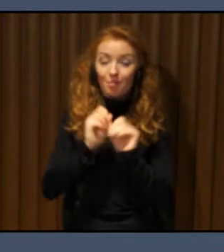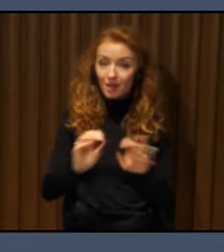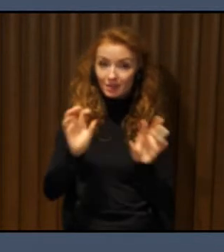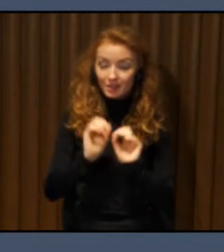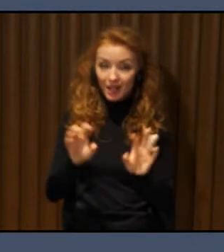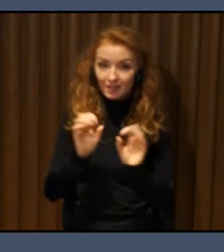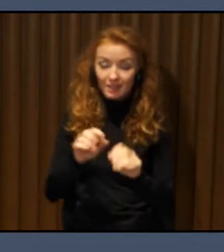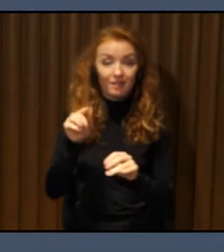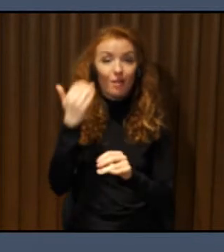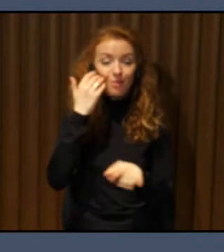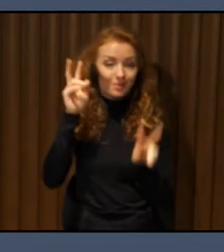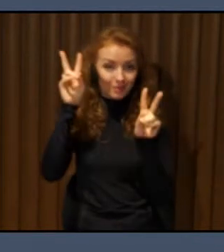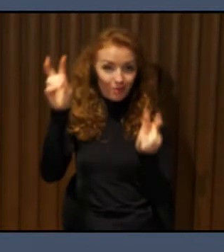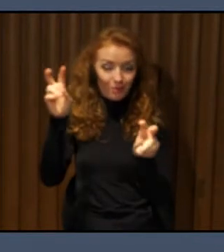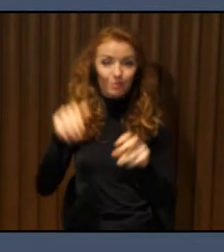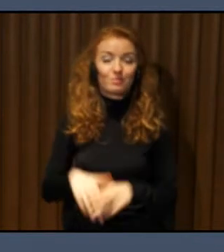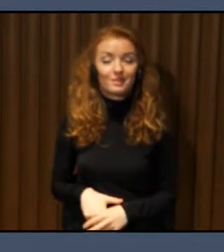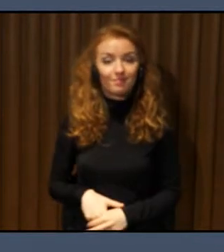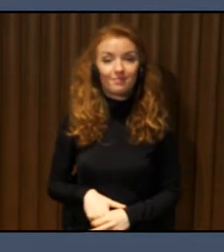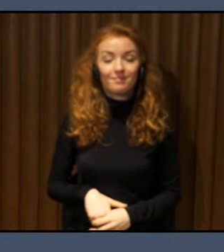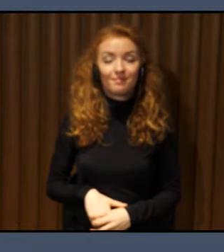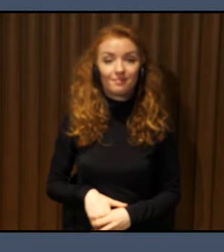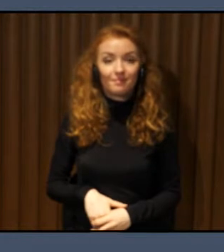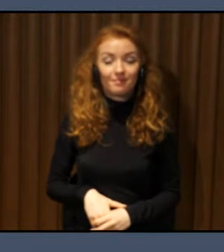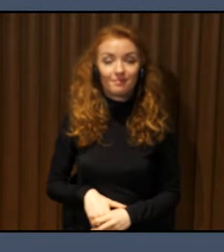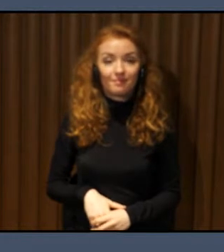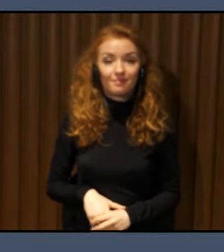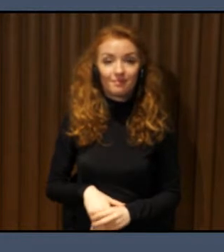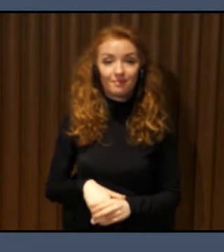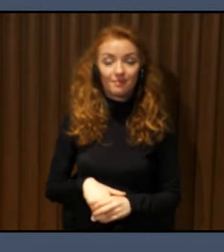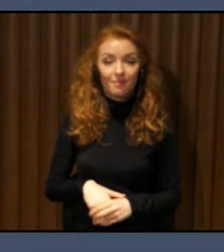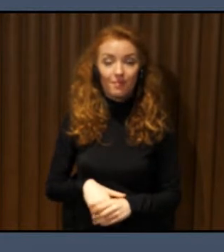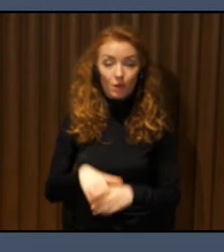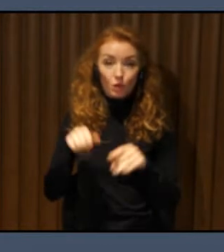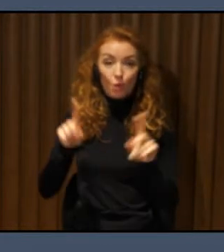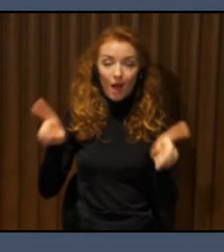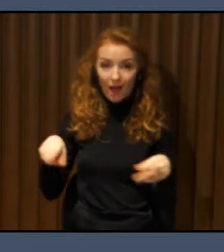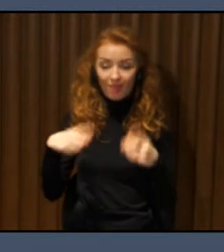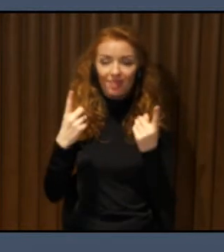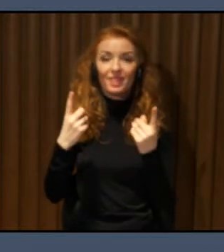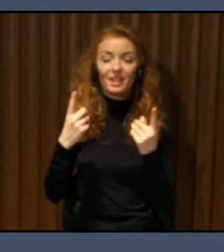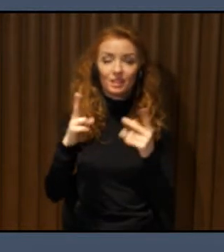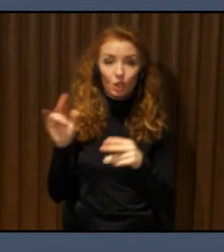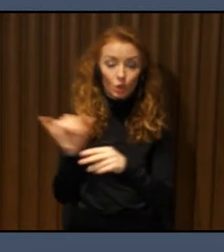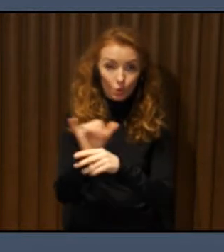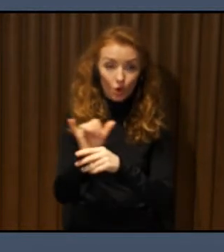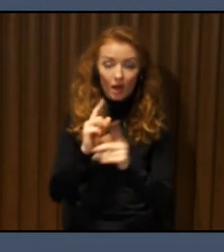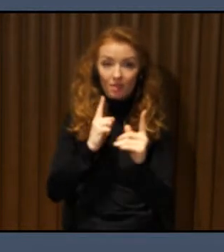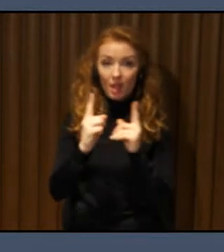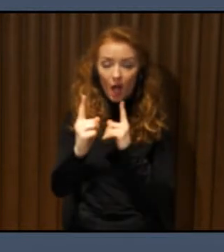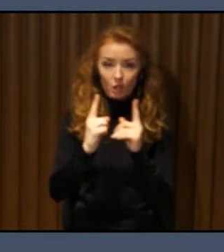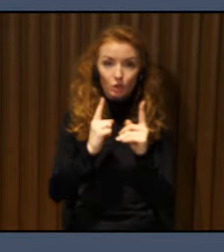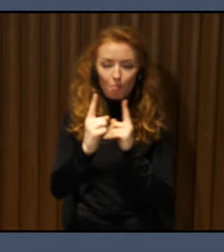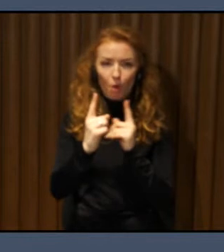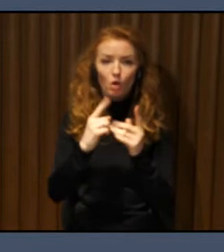has been promoted by the Department of Transportation of New York City once again. And the goal for them was to enhance the